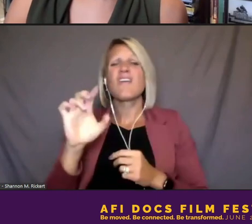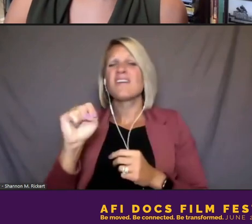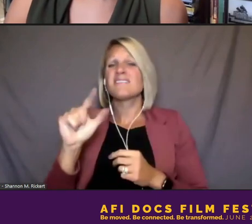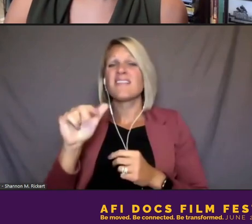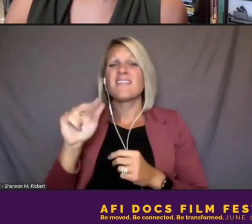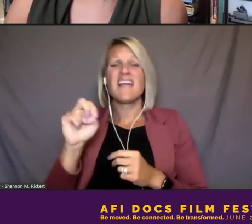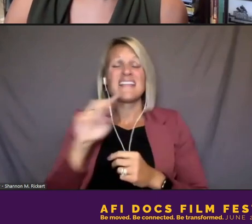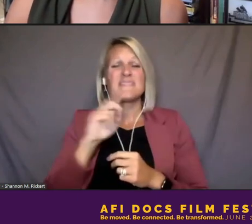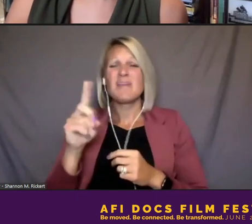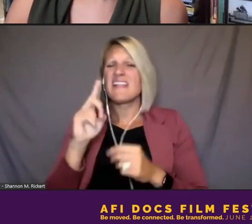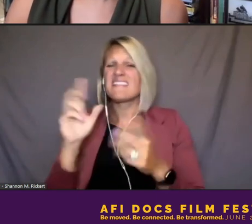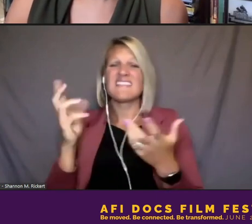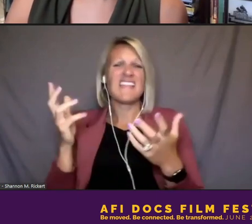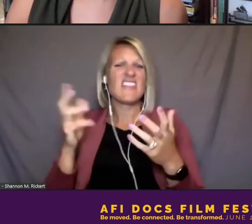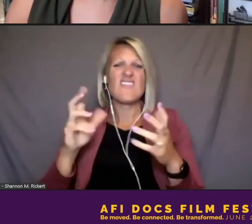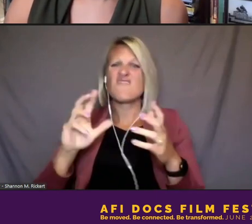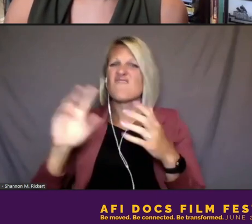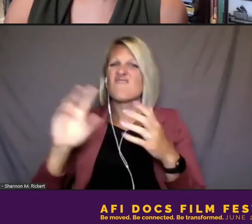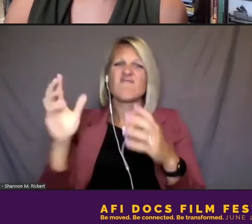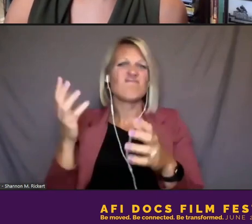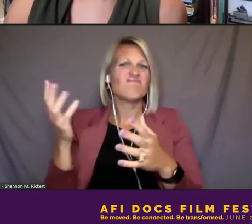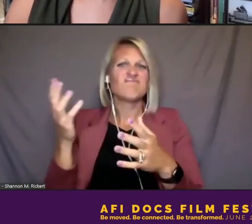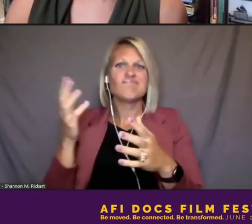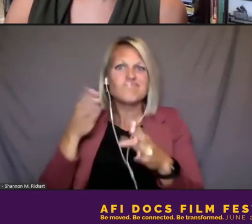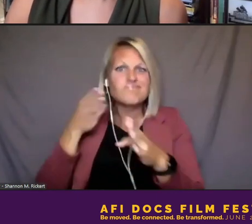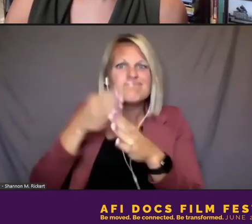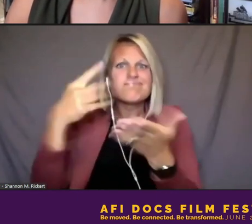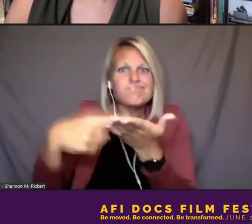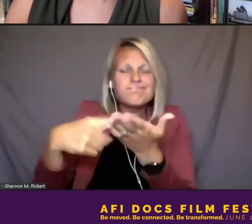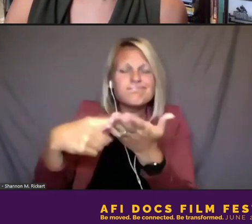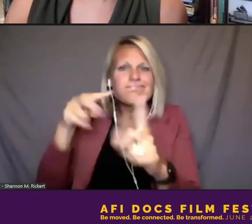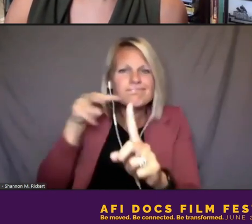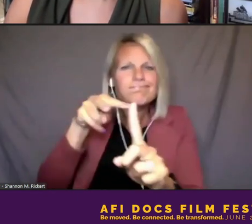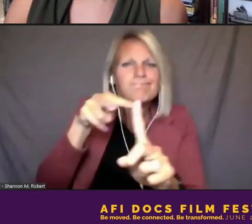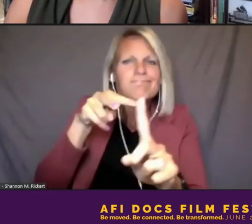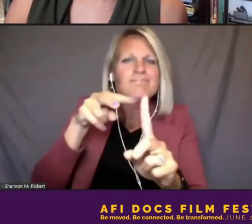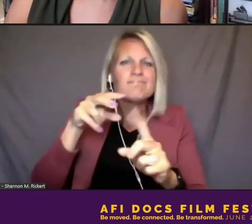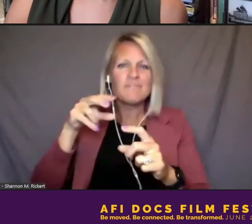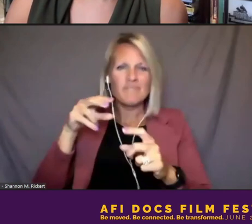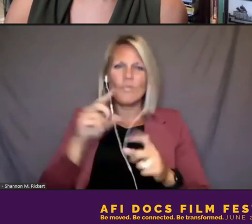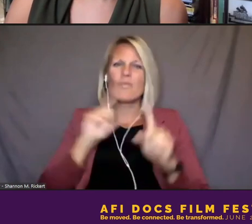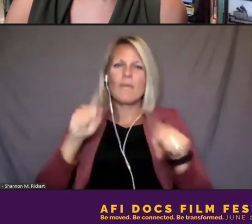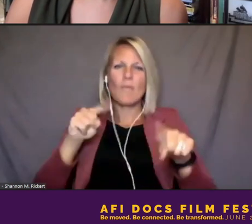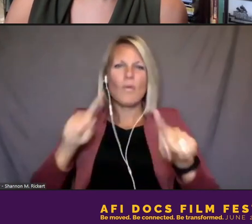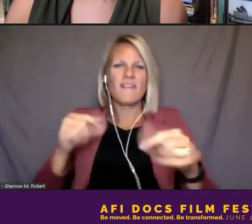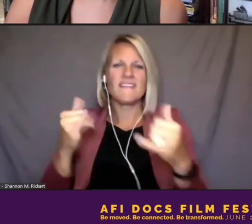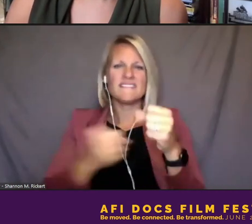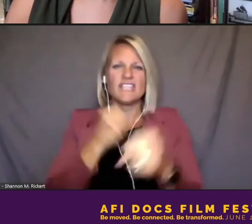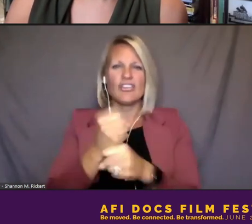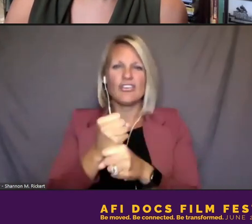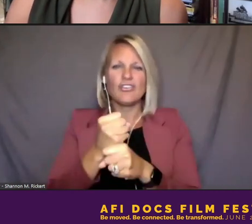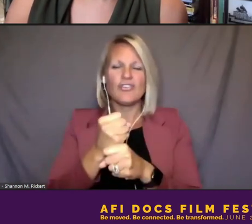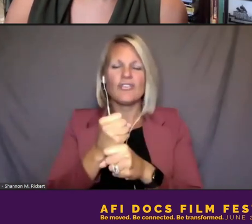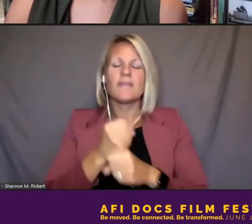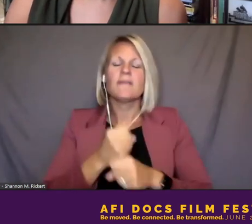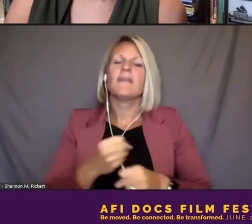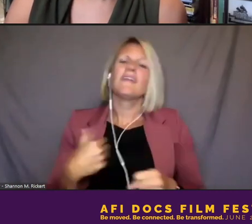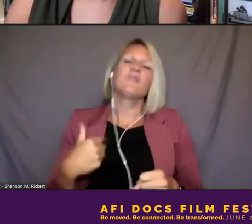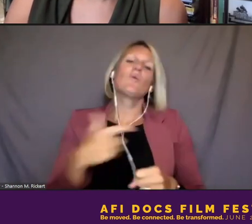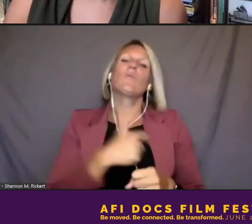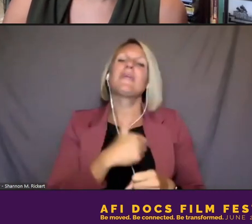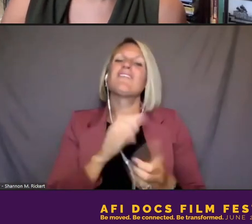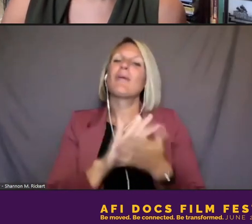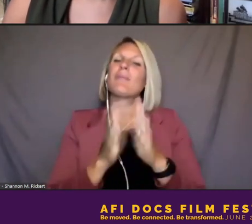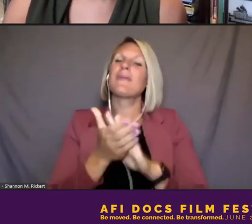pandemic reporting this year. And so, you know, these we all have become kind of our armchair scientists, armchair